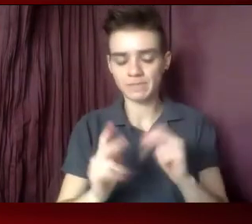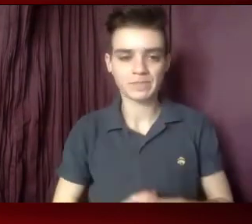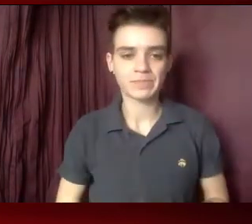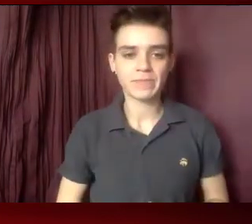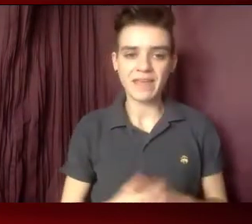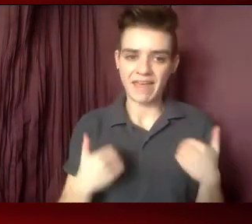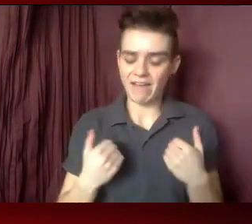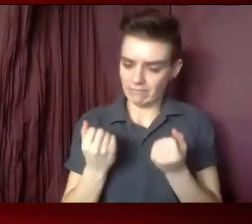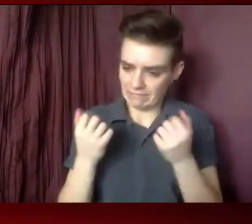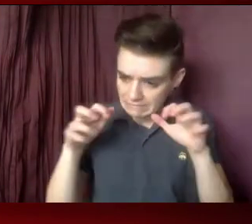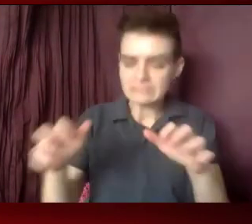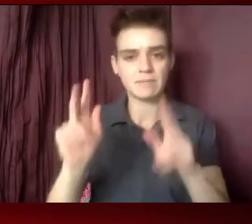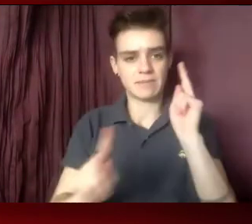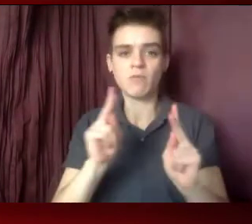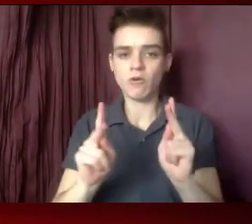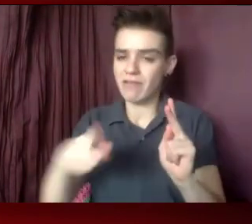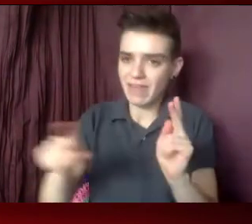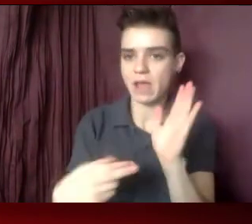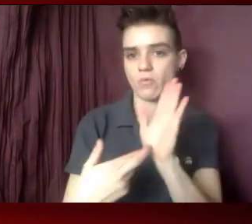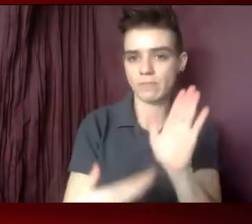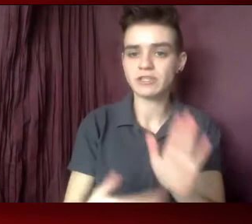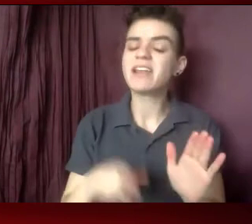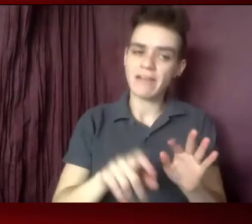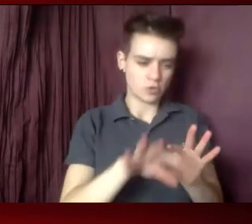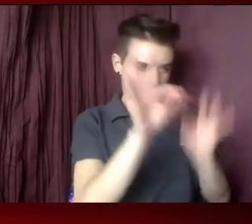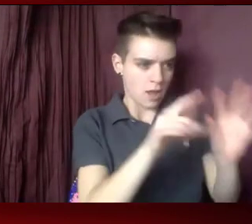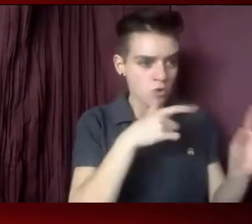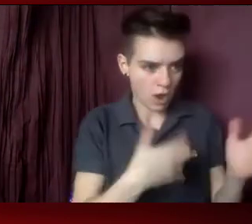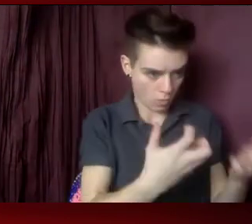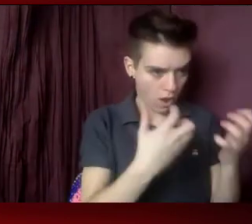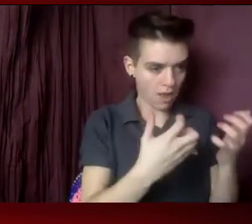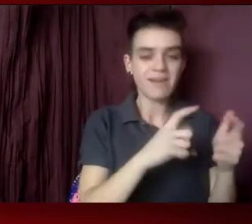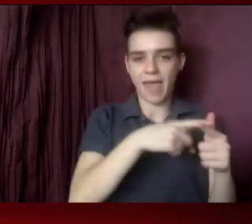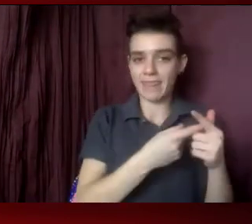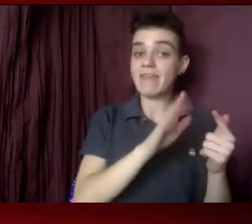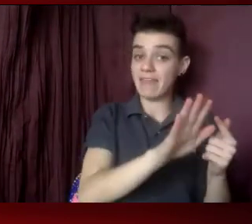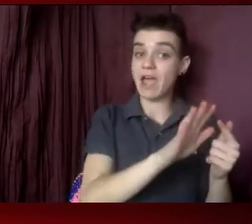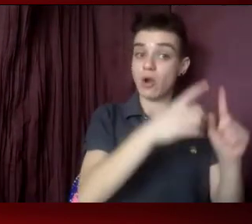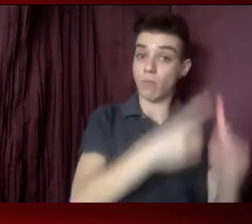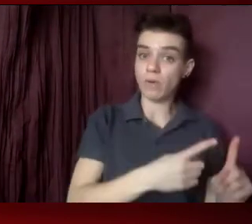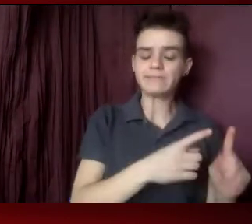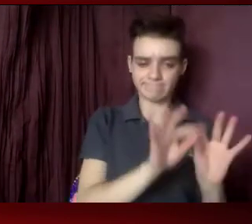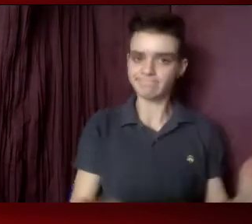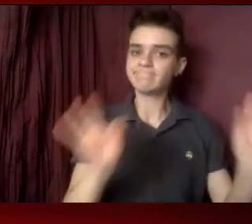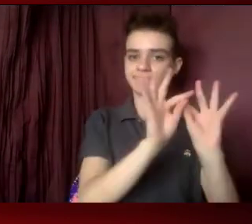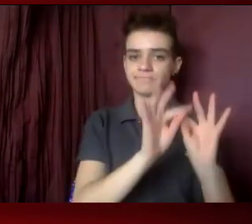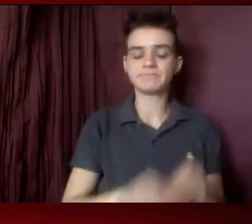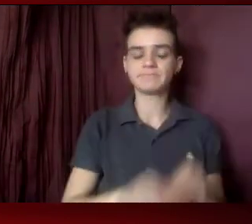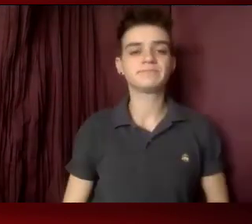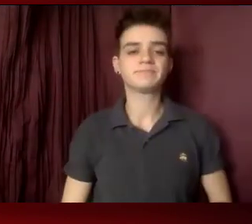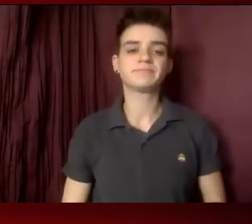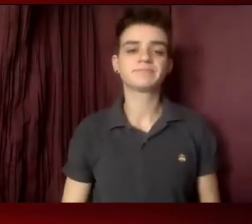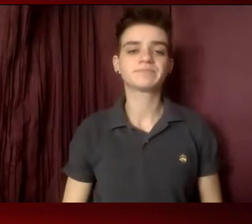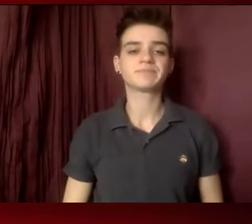be quick. Pick the people that you want to talk and make sure that those points are important. But tell it in a way of who,